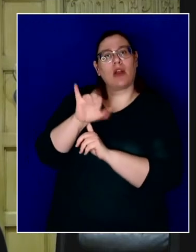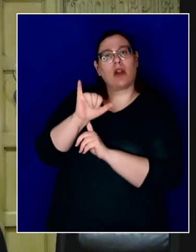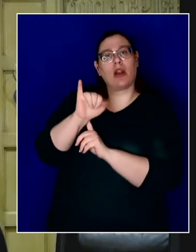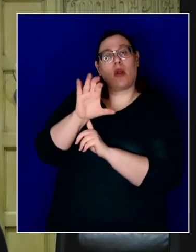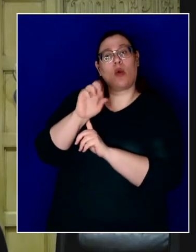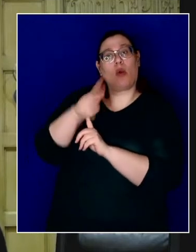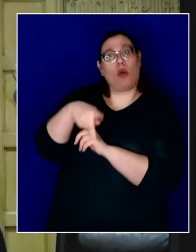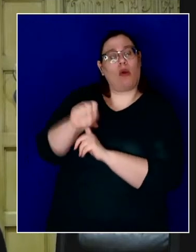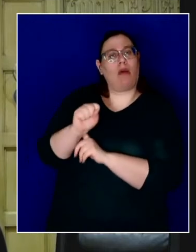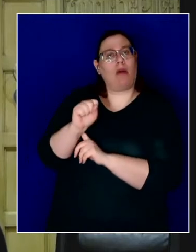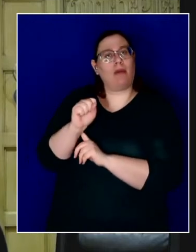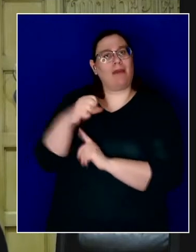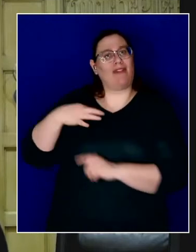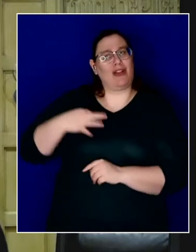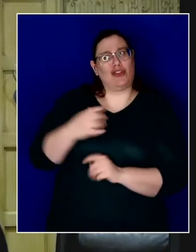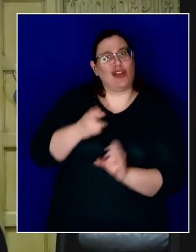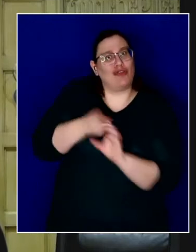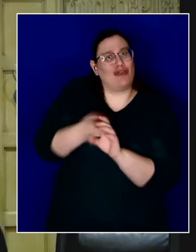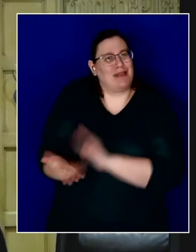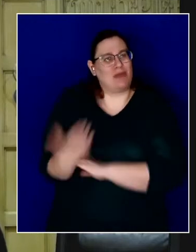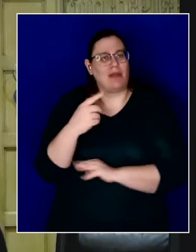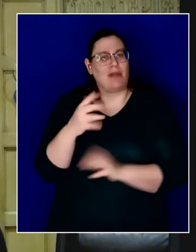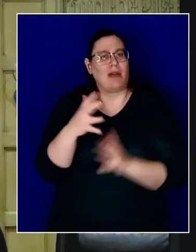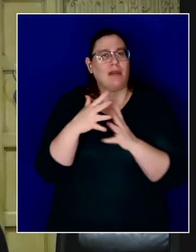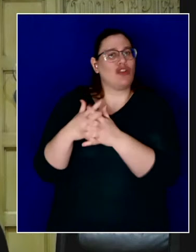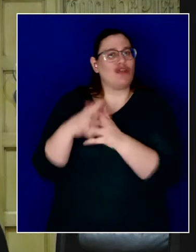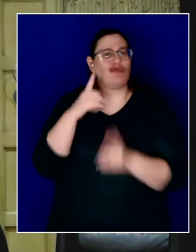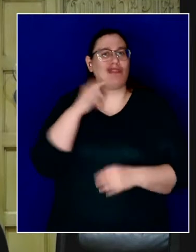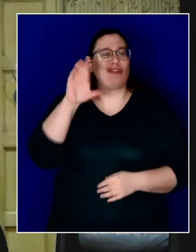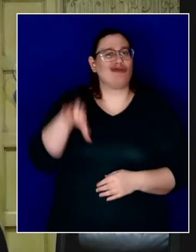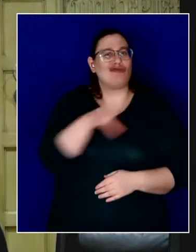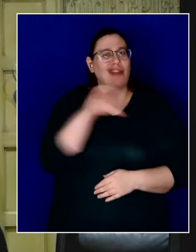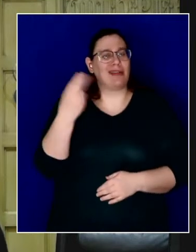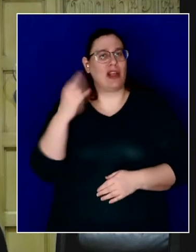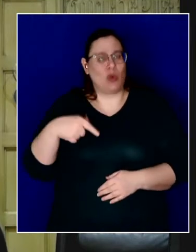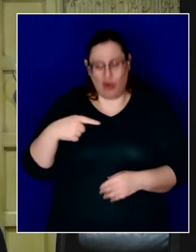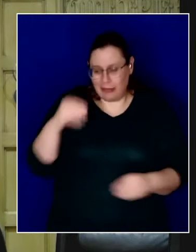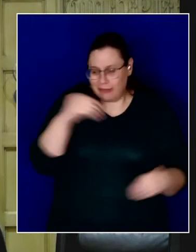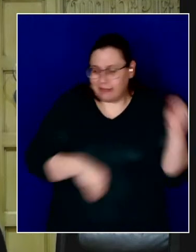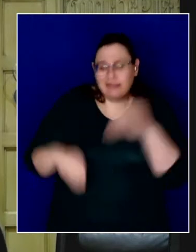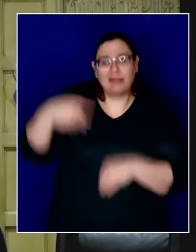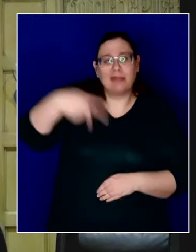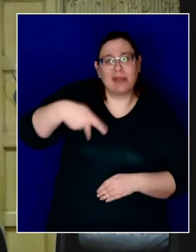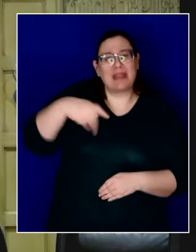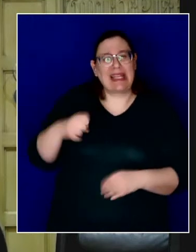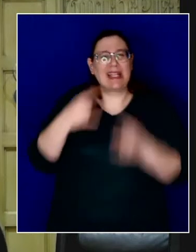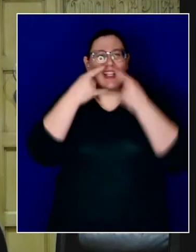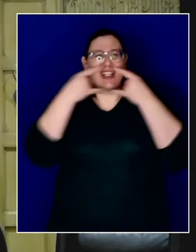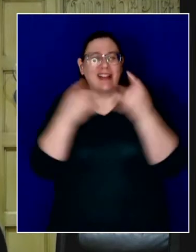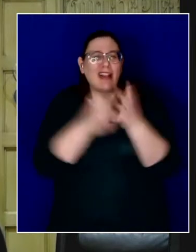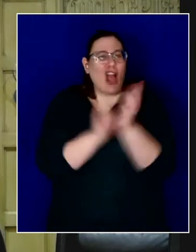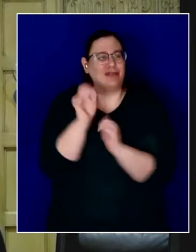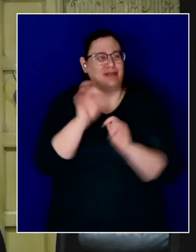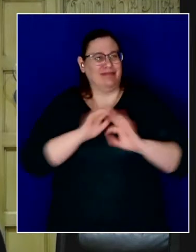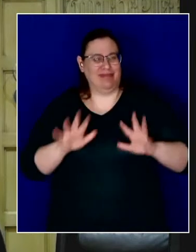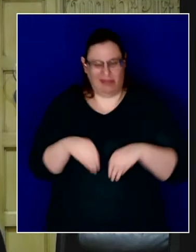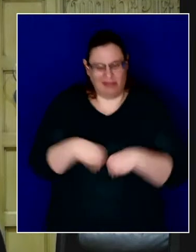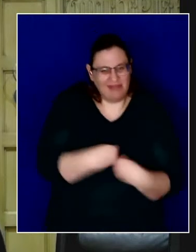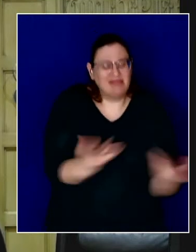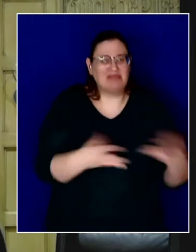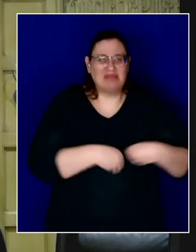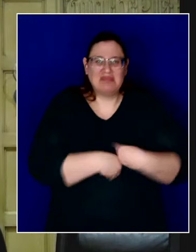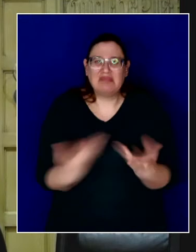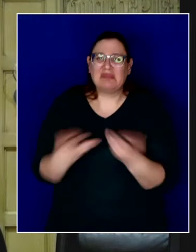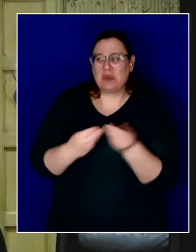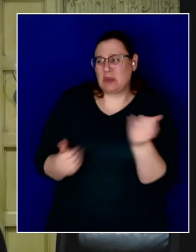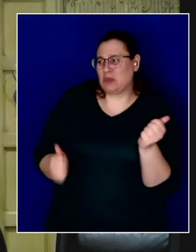at the American Red Cross headquarters, putting together PPE kits to hand out in some of our most vulnerable communities, building on the good work